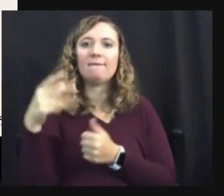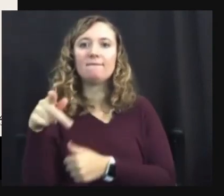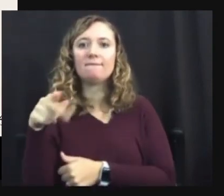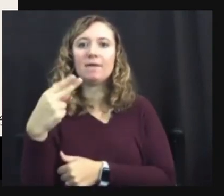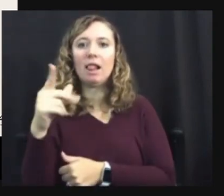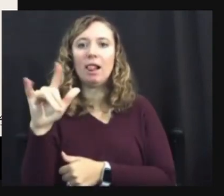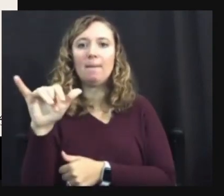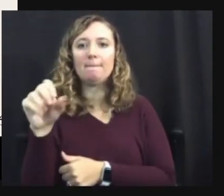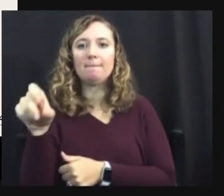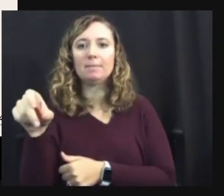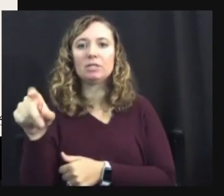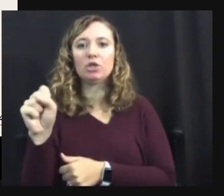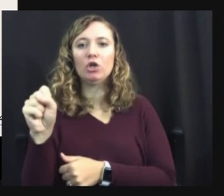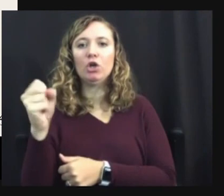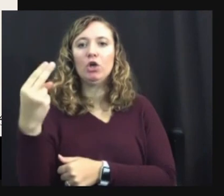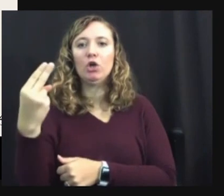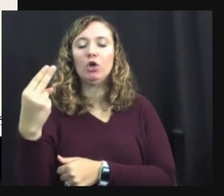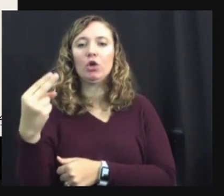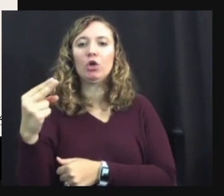fantastic. Um,